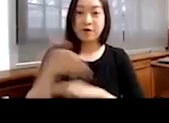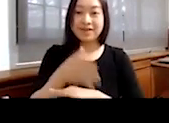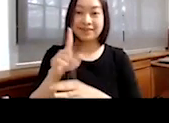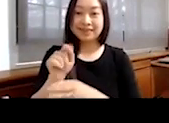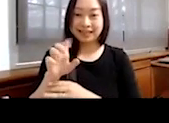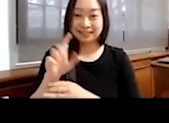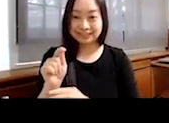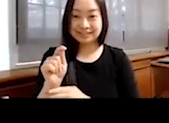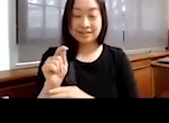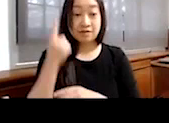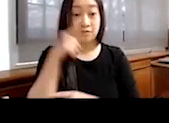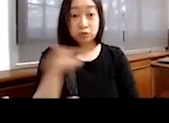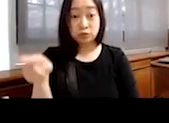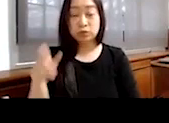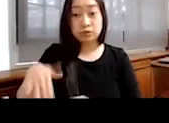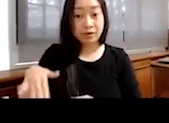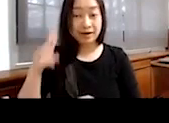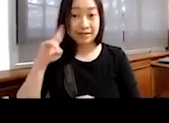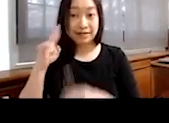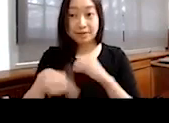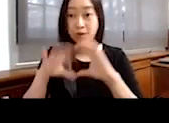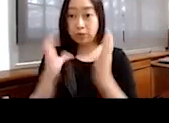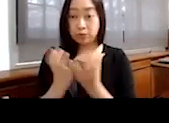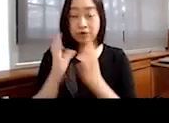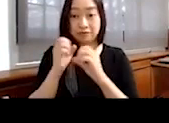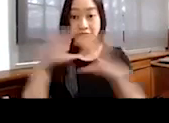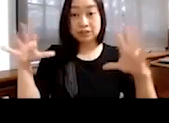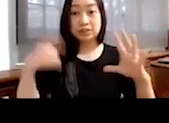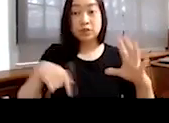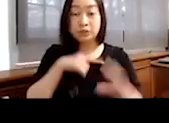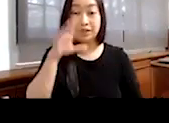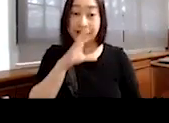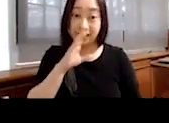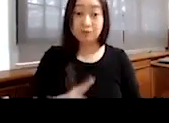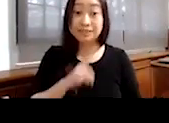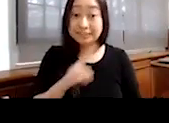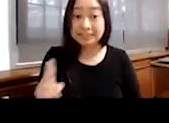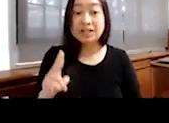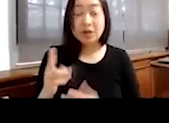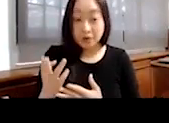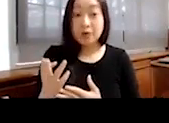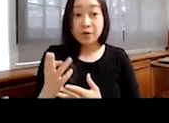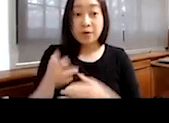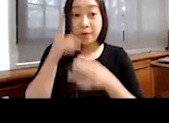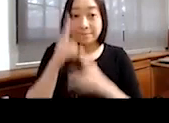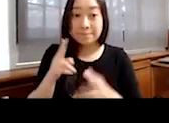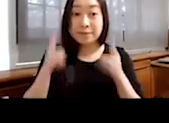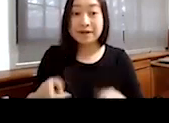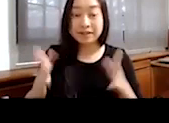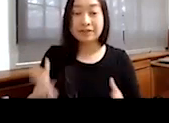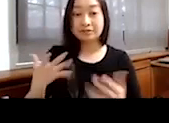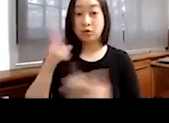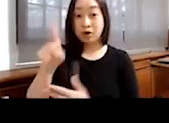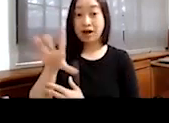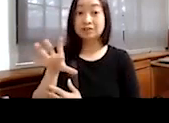So for those of you who may not have heard about World Vision, we are a Christian humanitarian organisation operating in nearly 100 countries